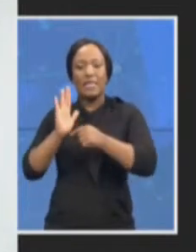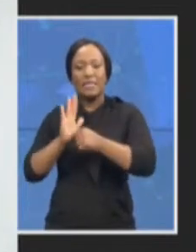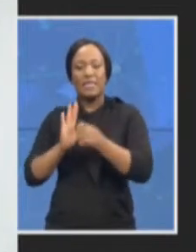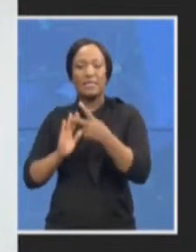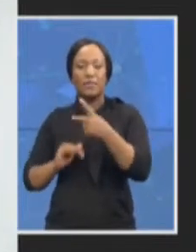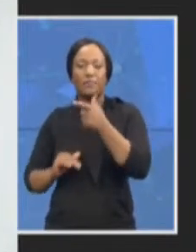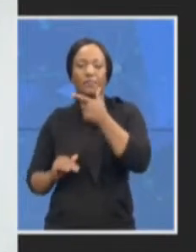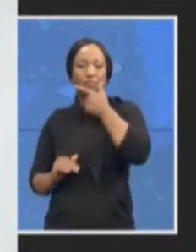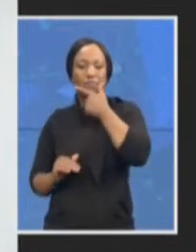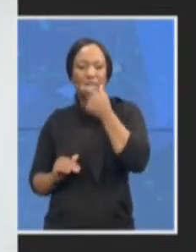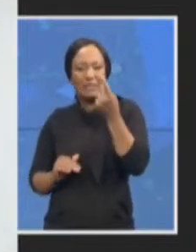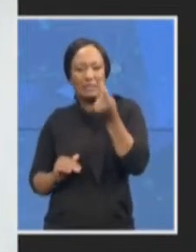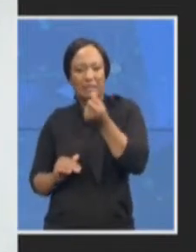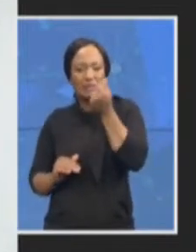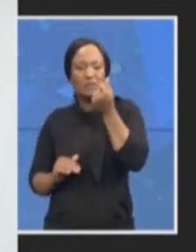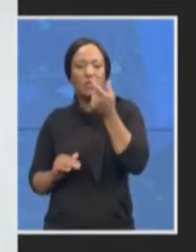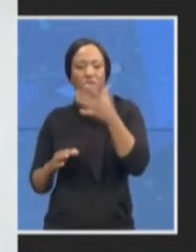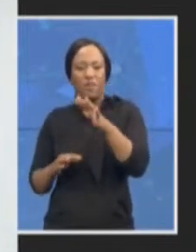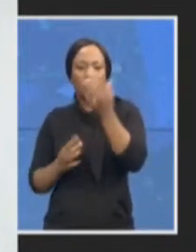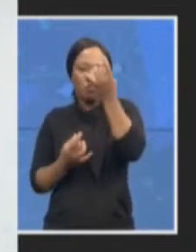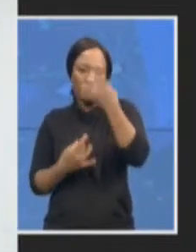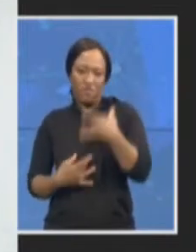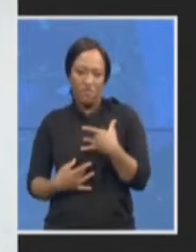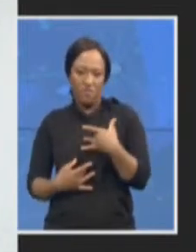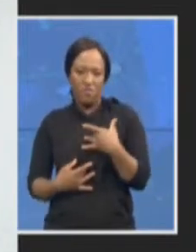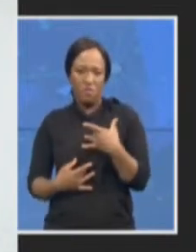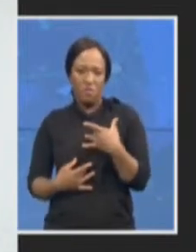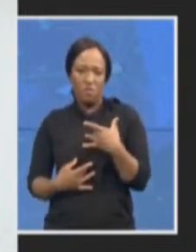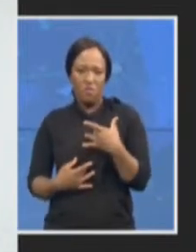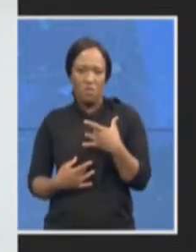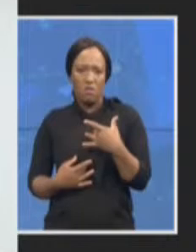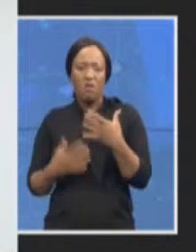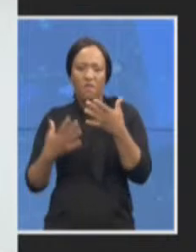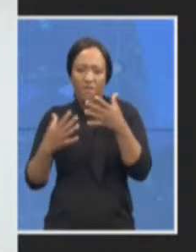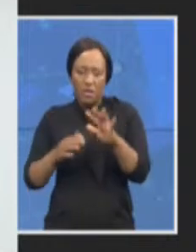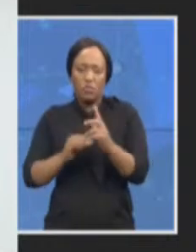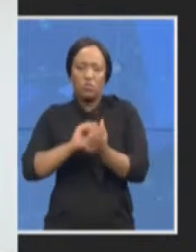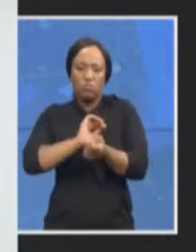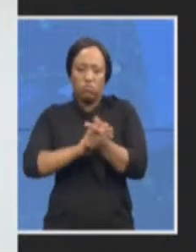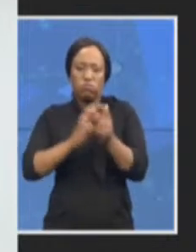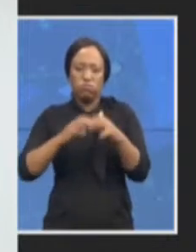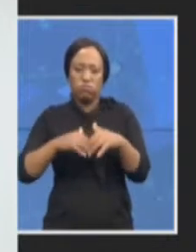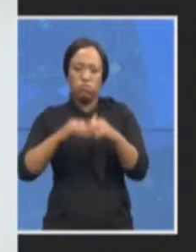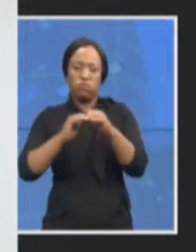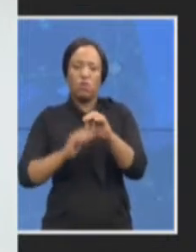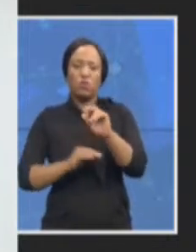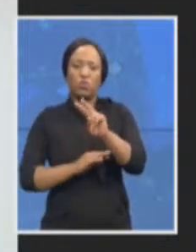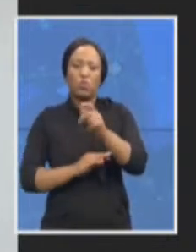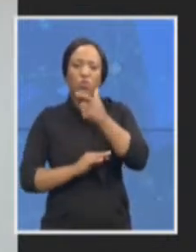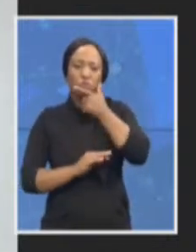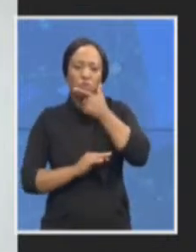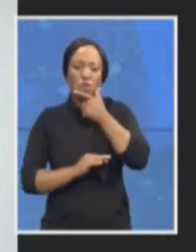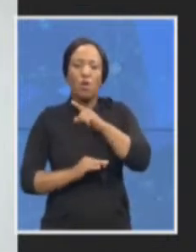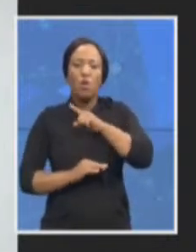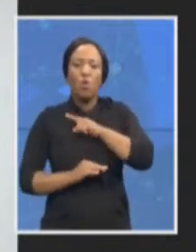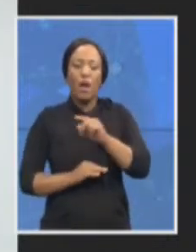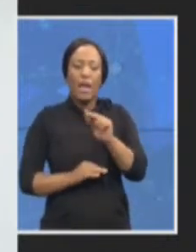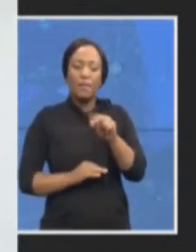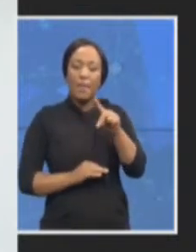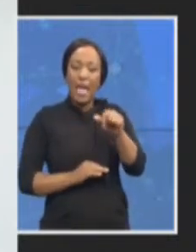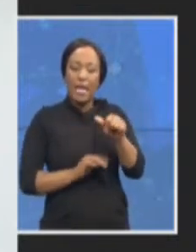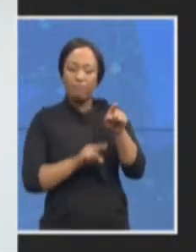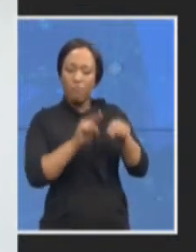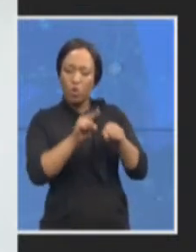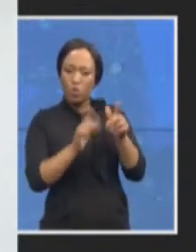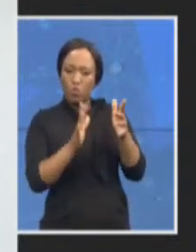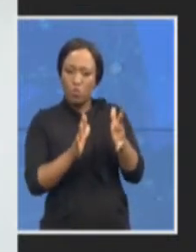arose in good faith because the prosecutors tried to reassure the victims that they